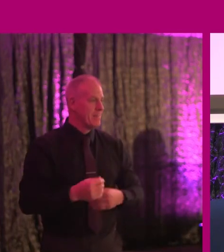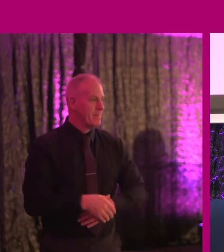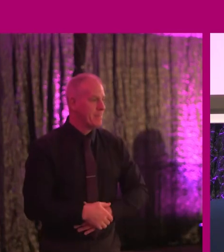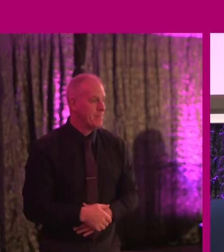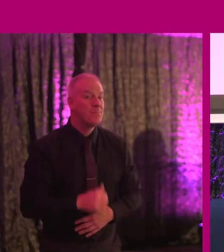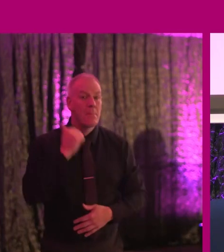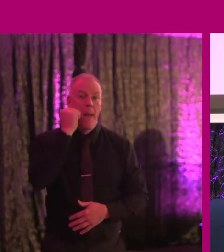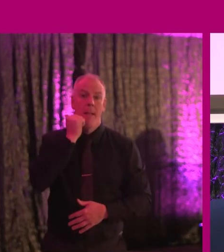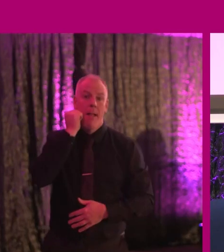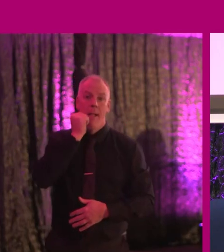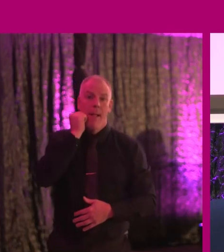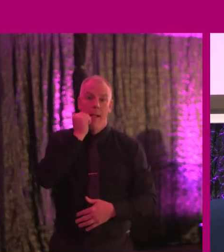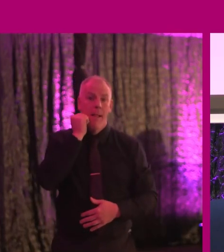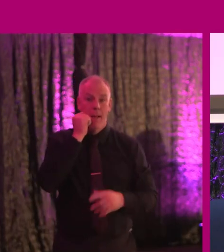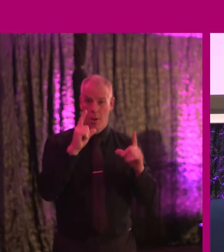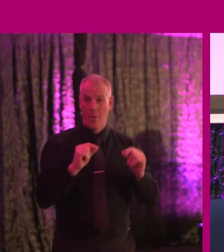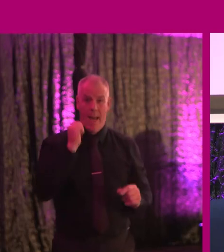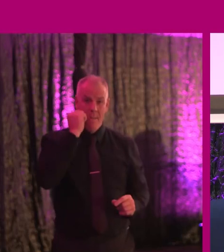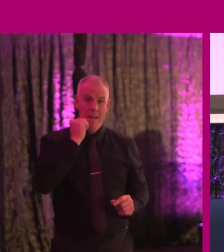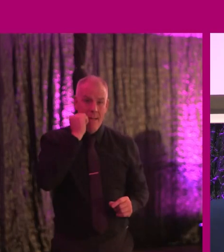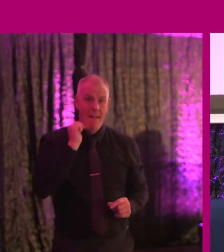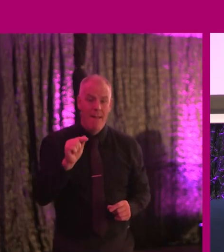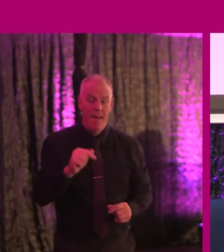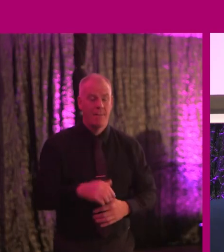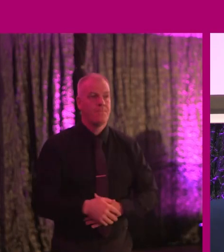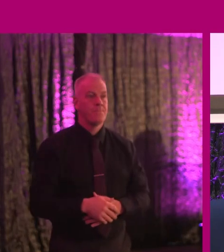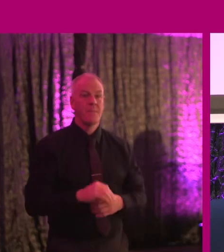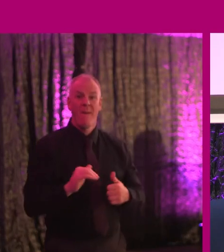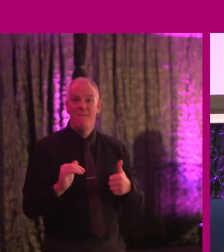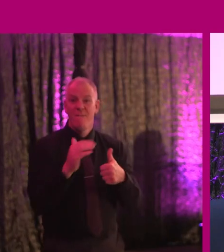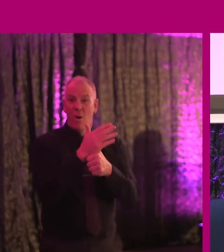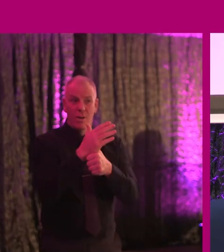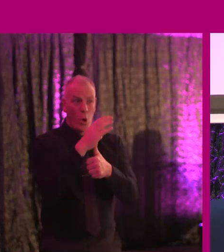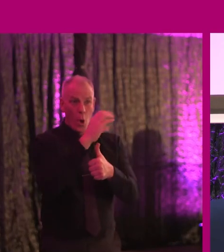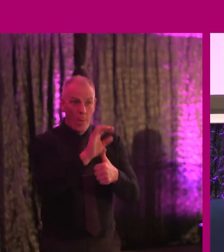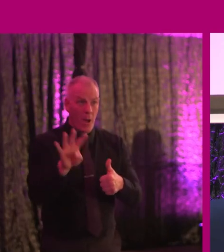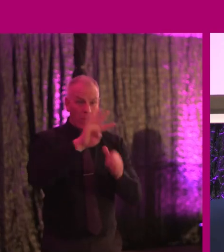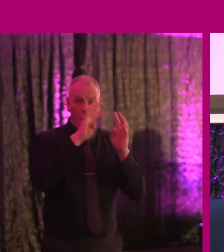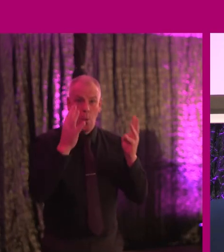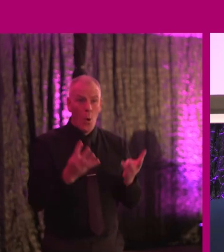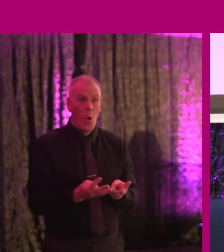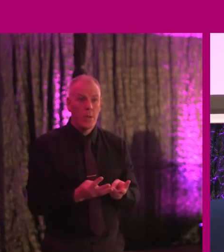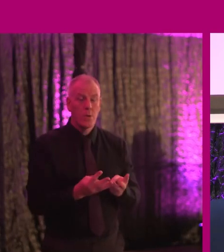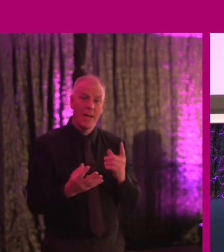Apple. Let's talk about Apple for a very quick second. Apple was the first company in the world to trigger one trillion.